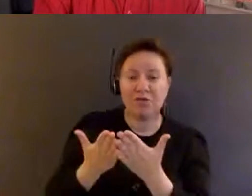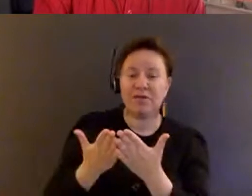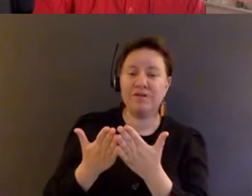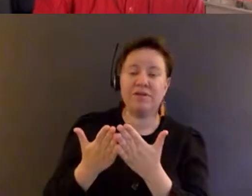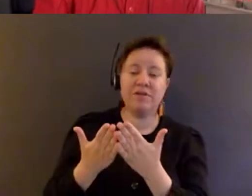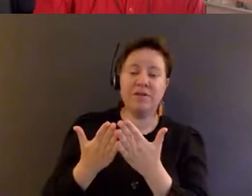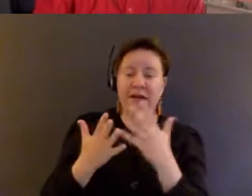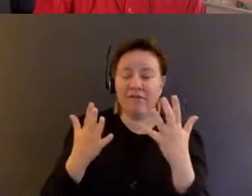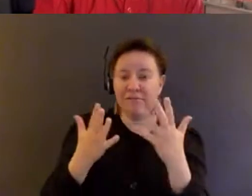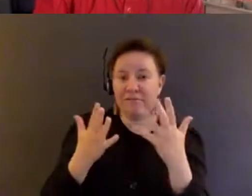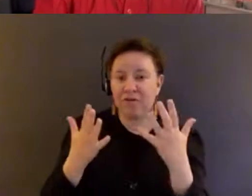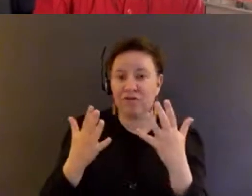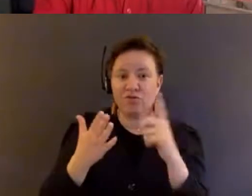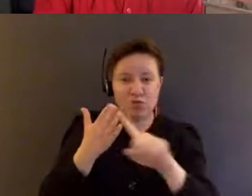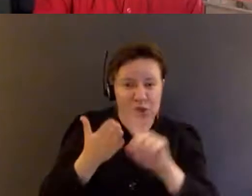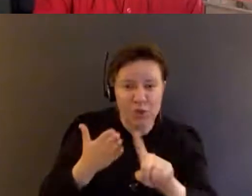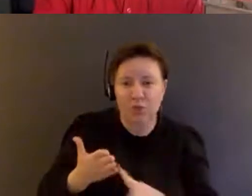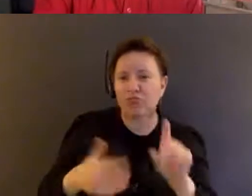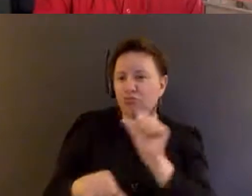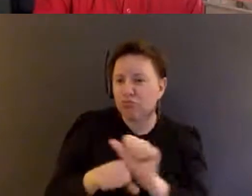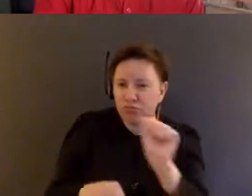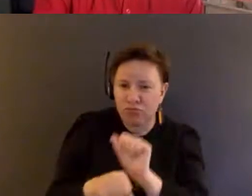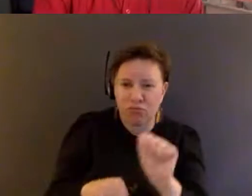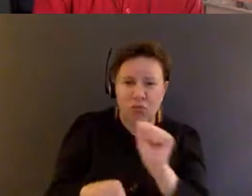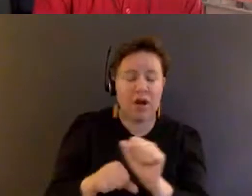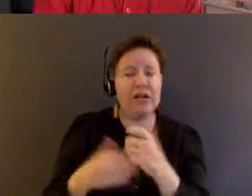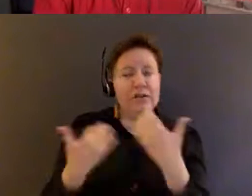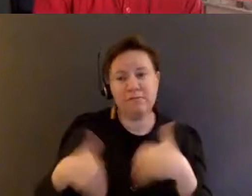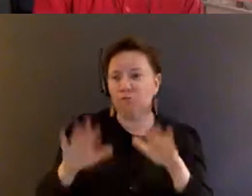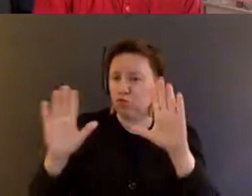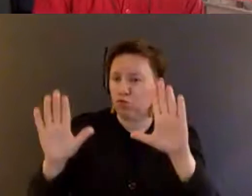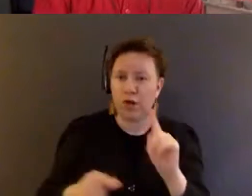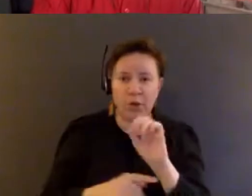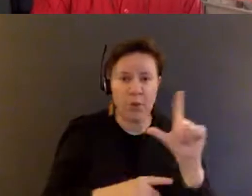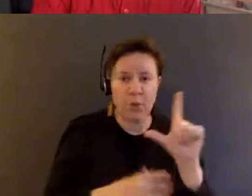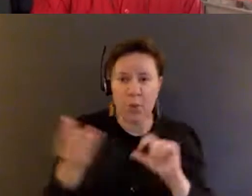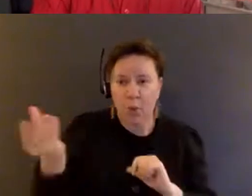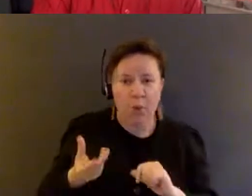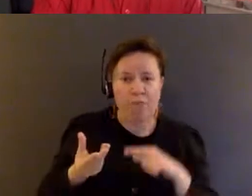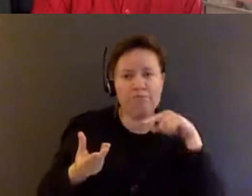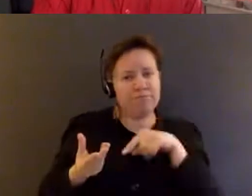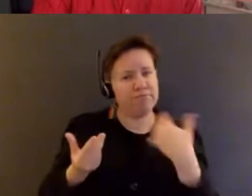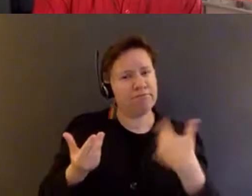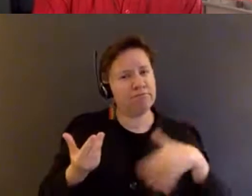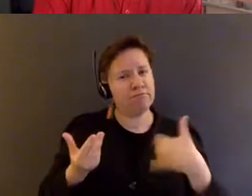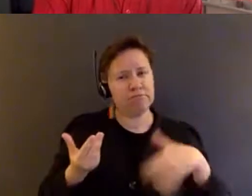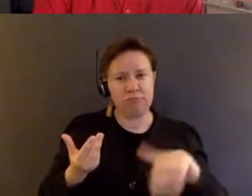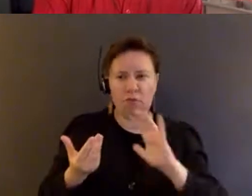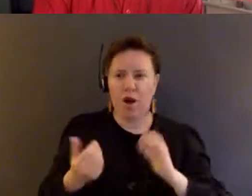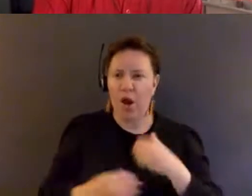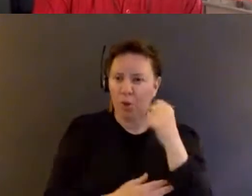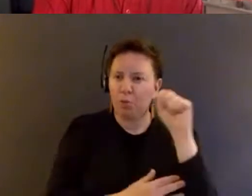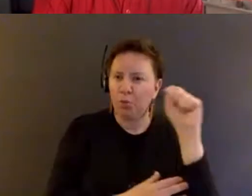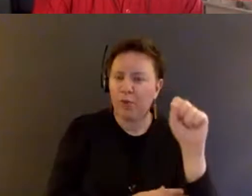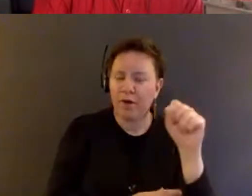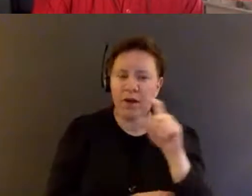of research and labor, it's such a tool for our, it's such a rich, complex tool for our movements and, and